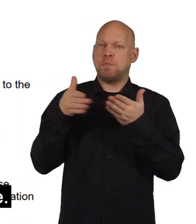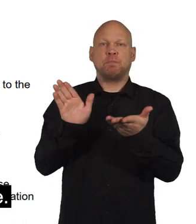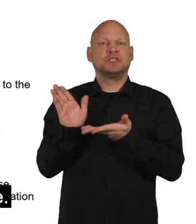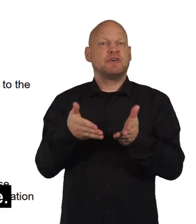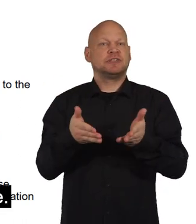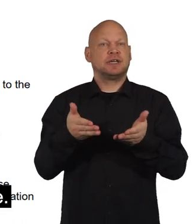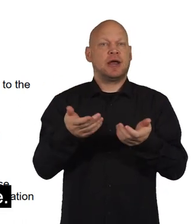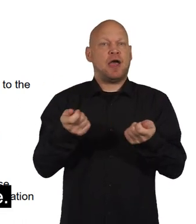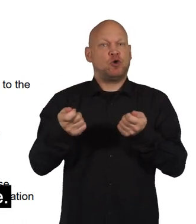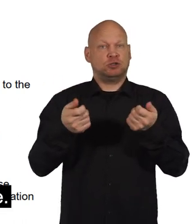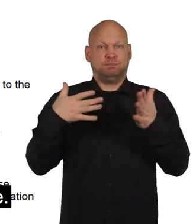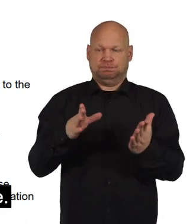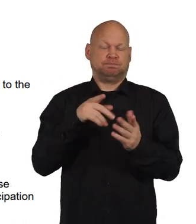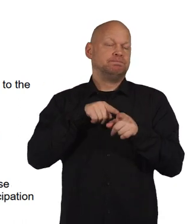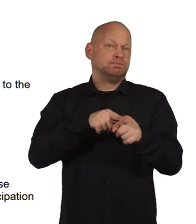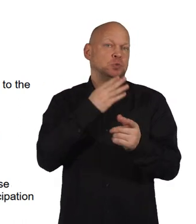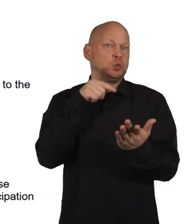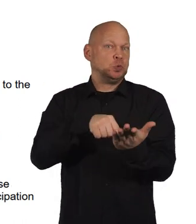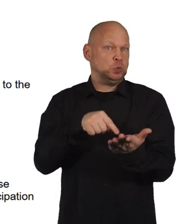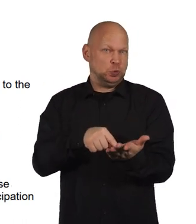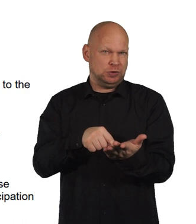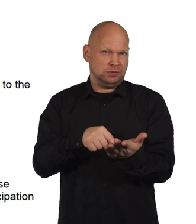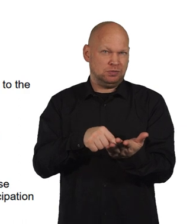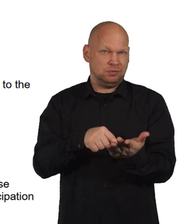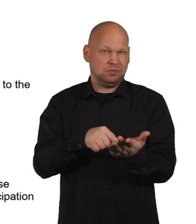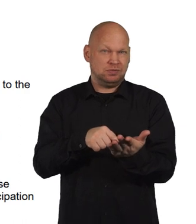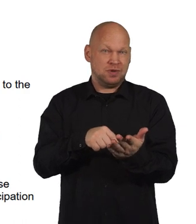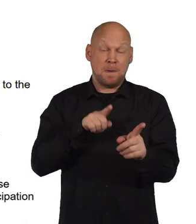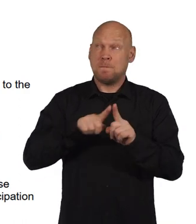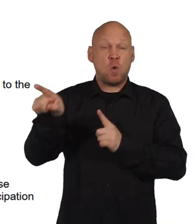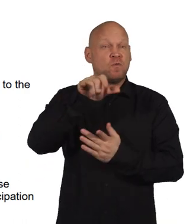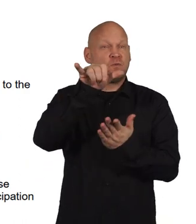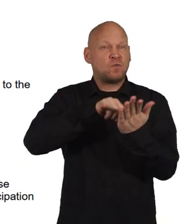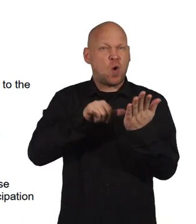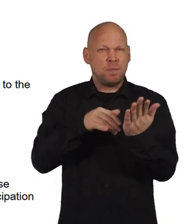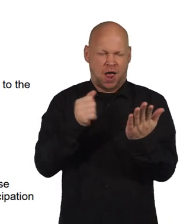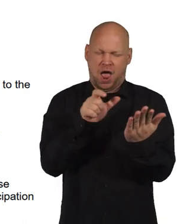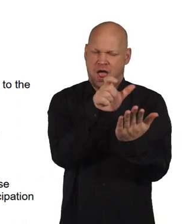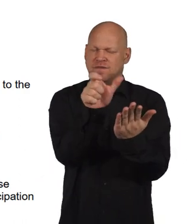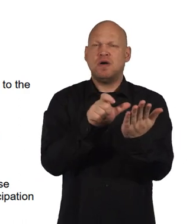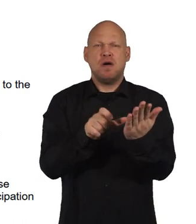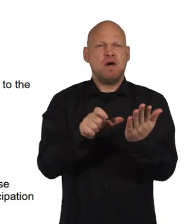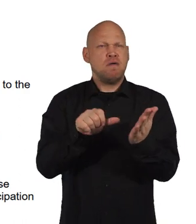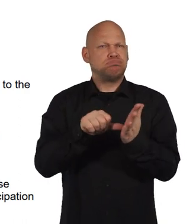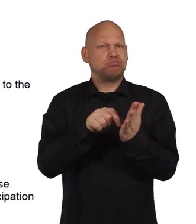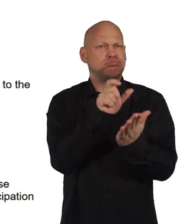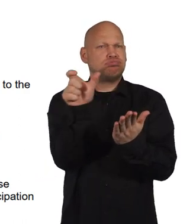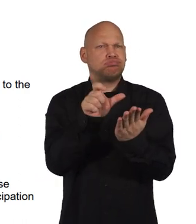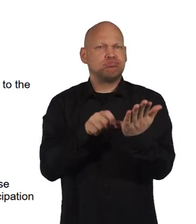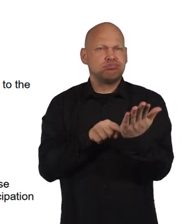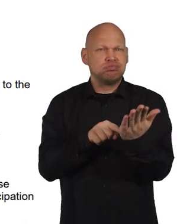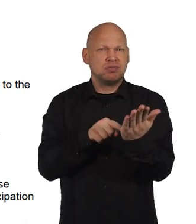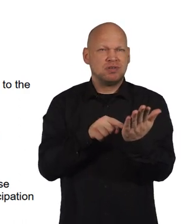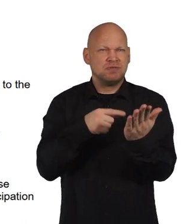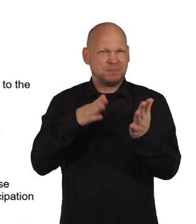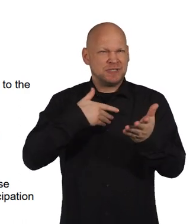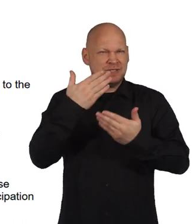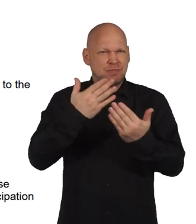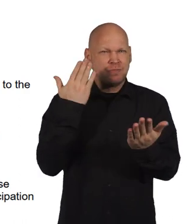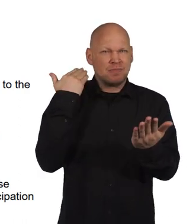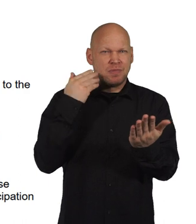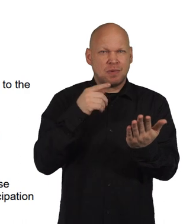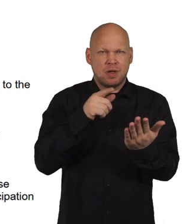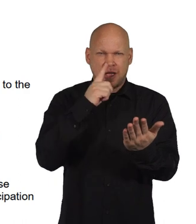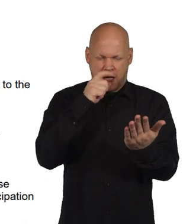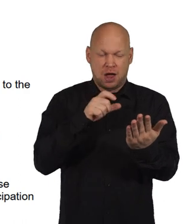all Public Service Authorities have to use. As with most of the forms, a lot of the technical terms we saw earlier are